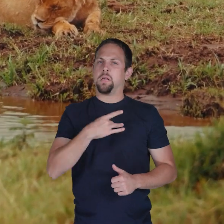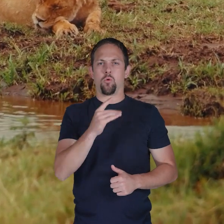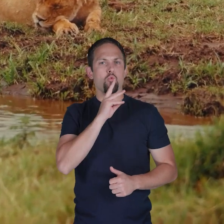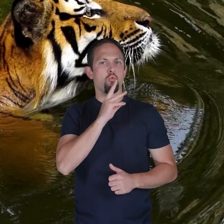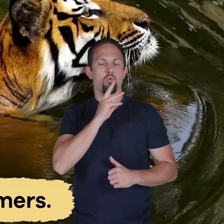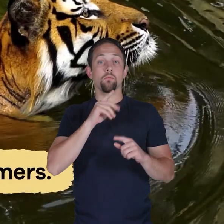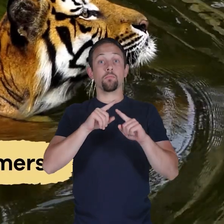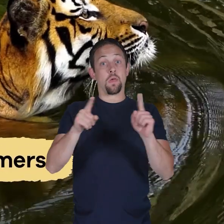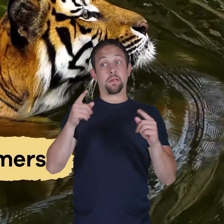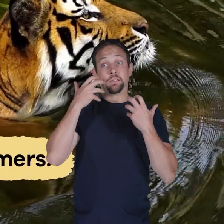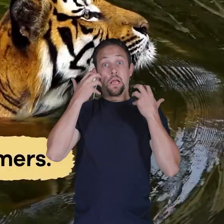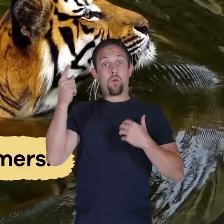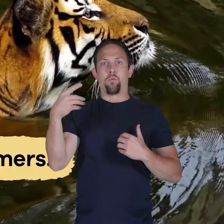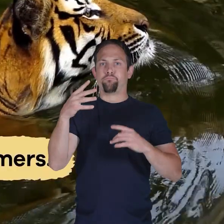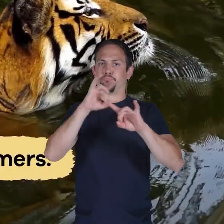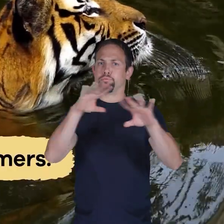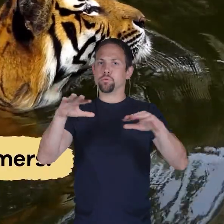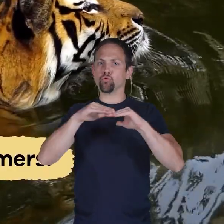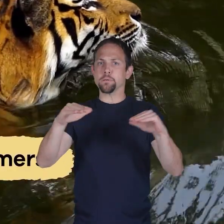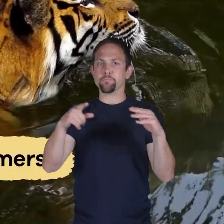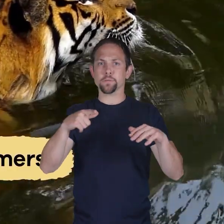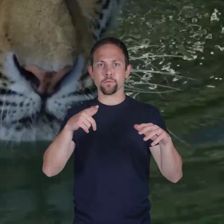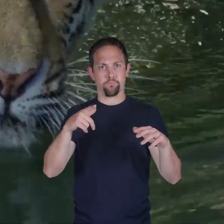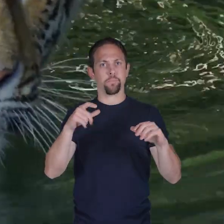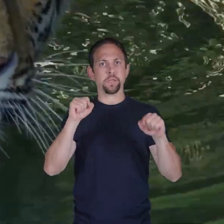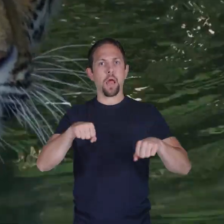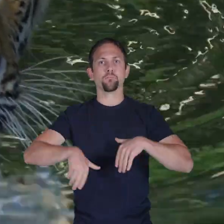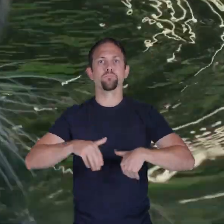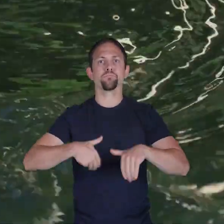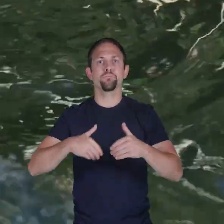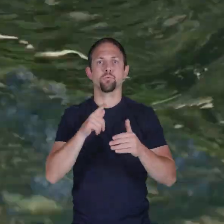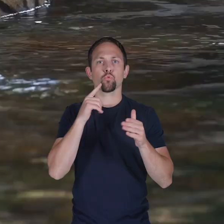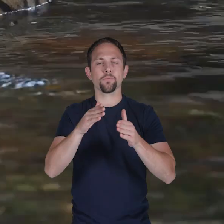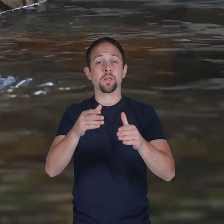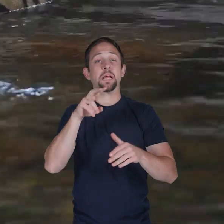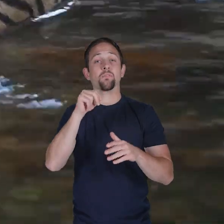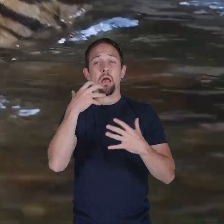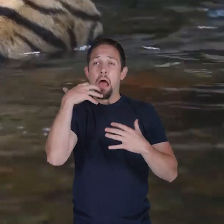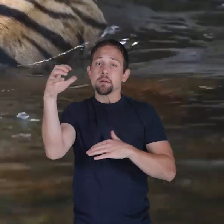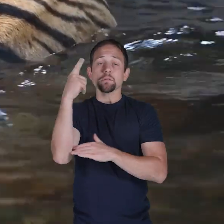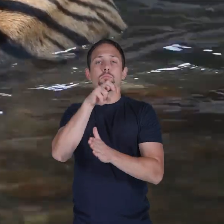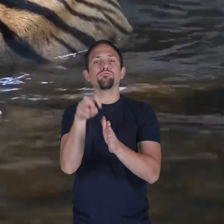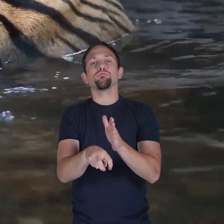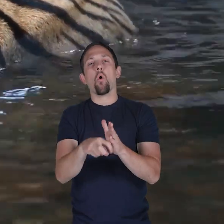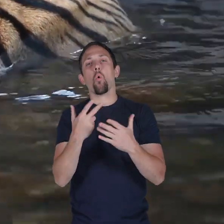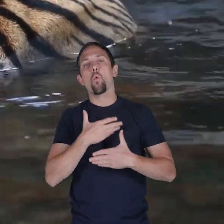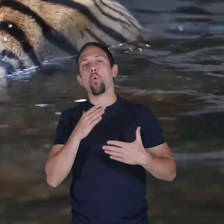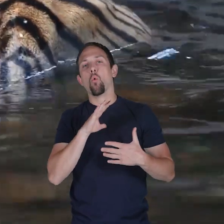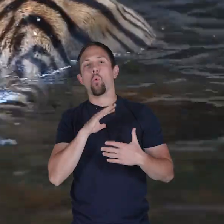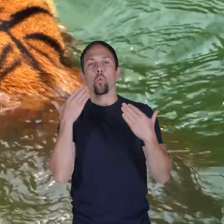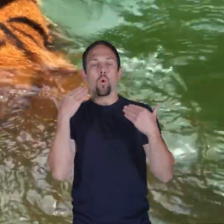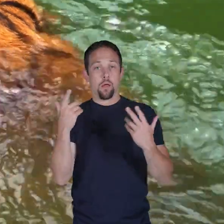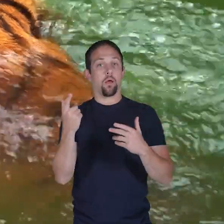like water, but tigers are excellent swimmers. They can paddle across rivers and even enjoy a good soak on a hot day.